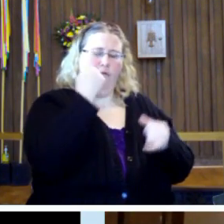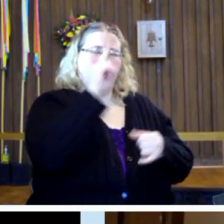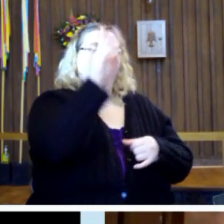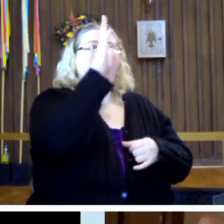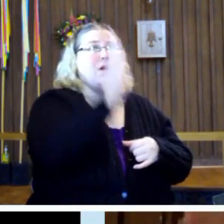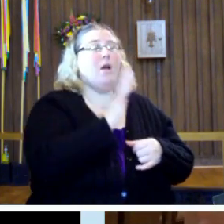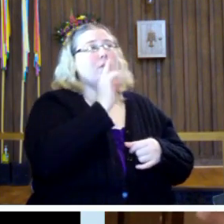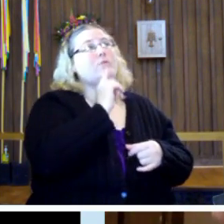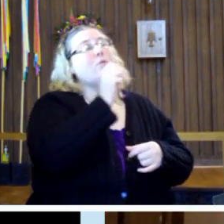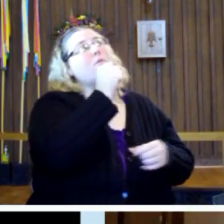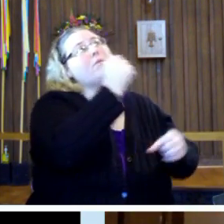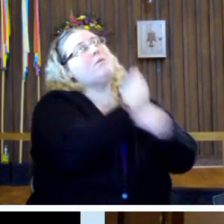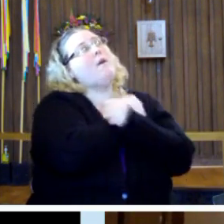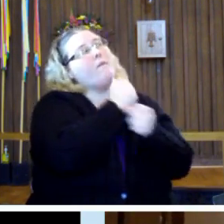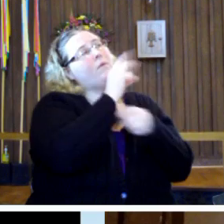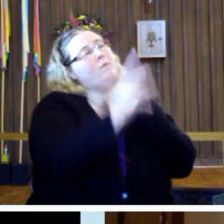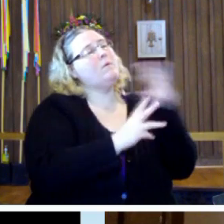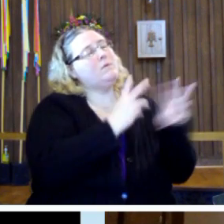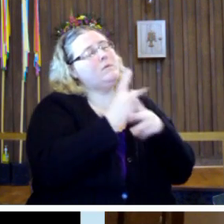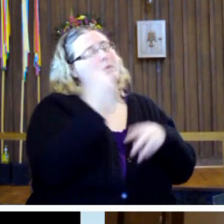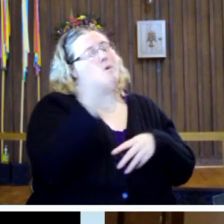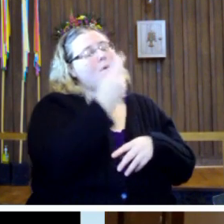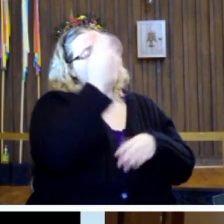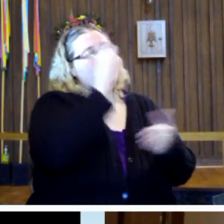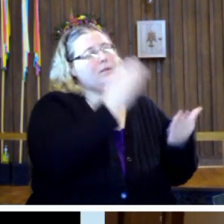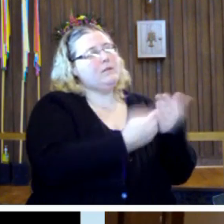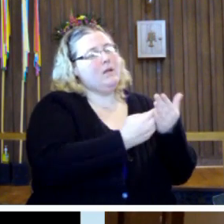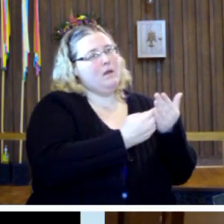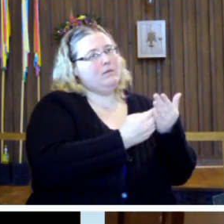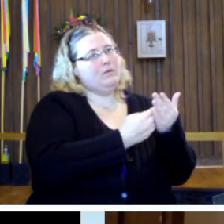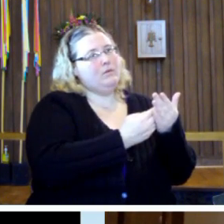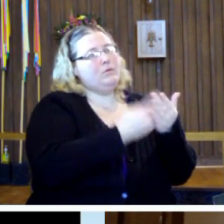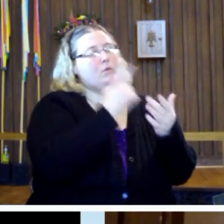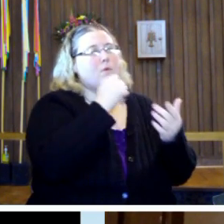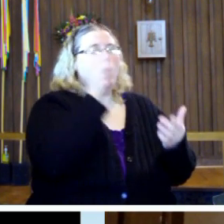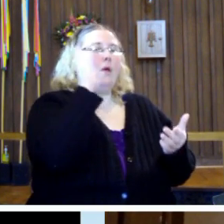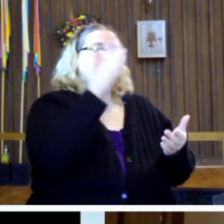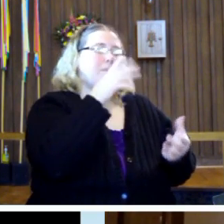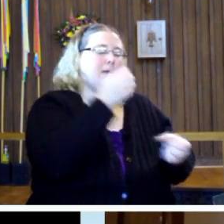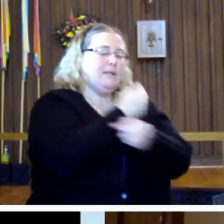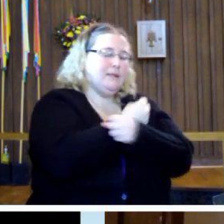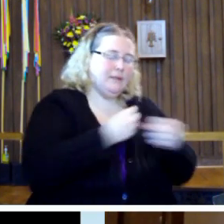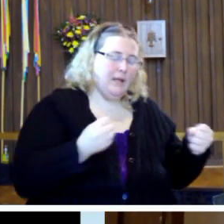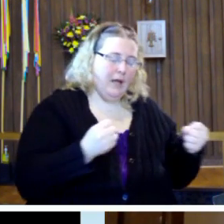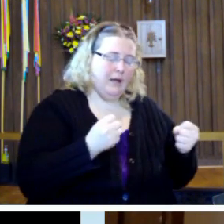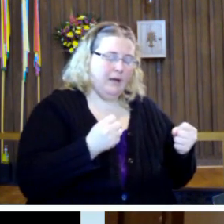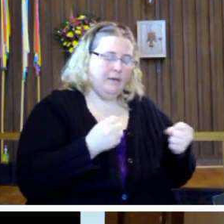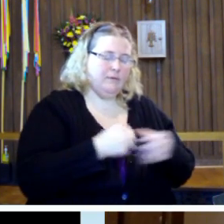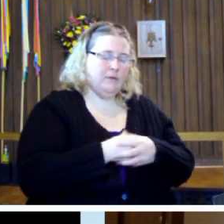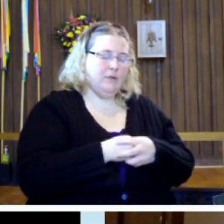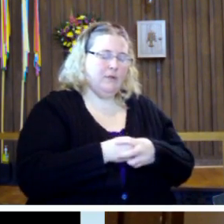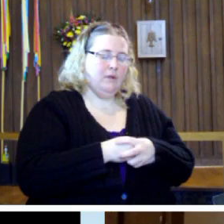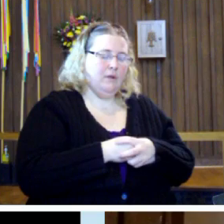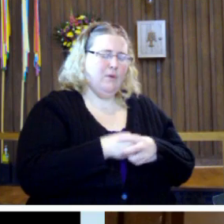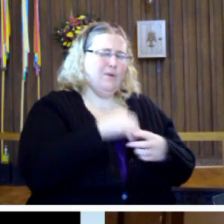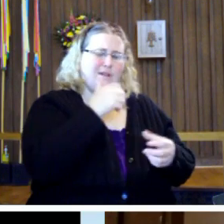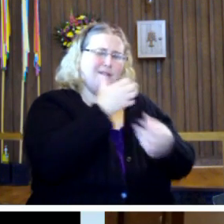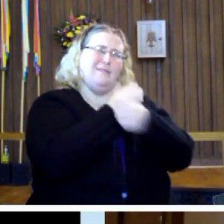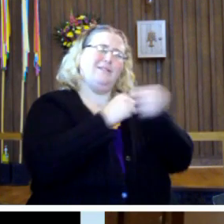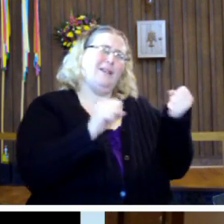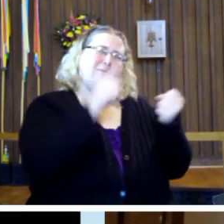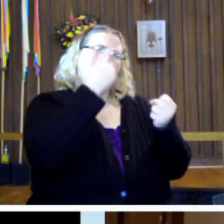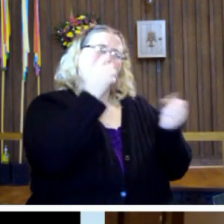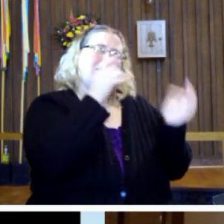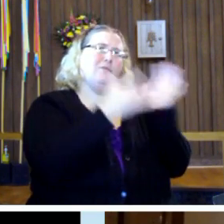God so loved the world, he sent his only Son, so that we could be saved. And we're not saved